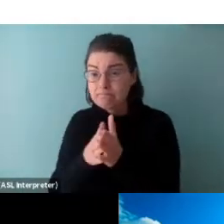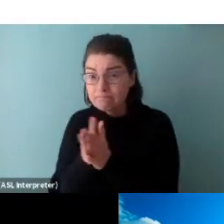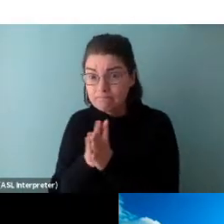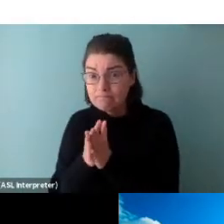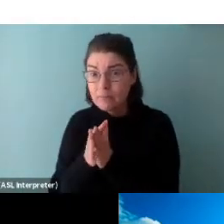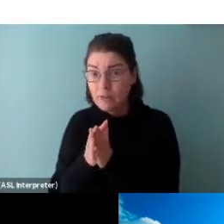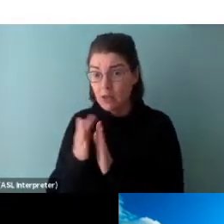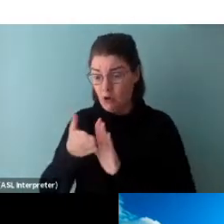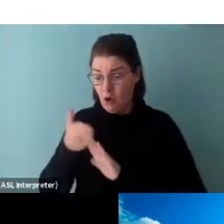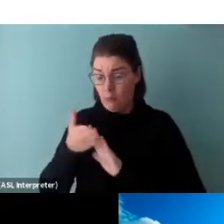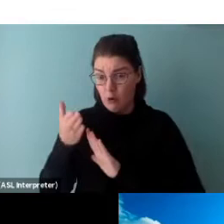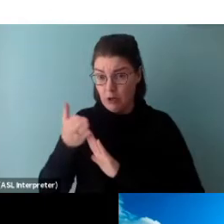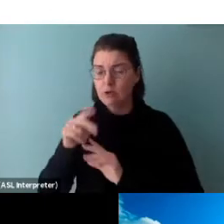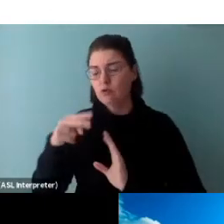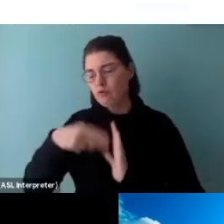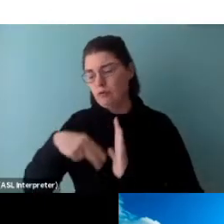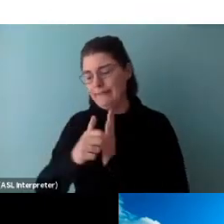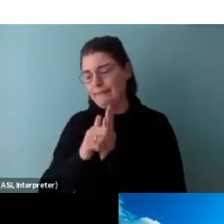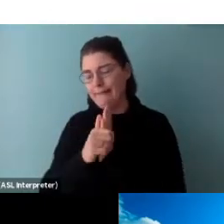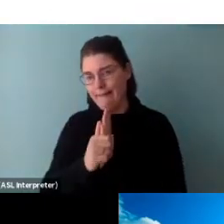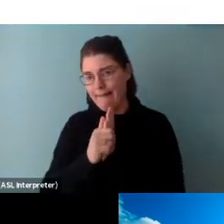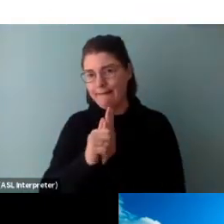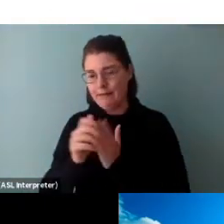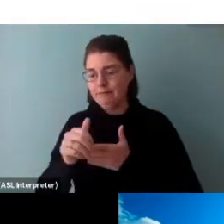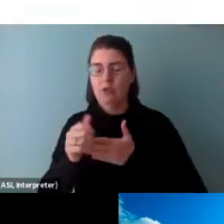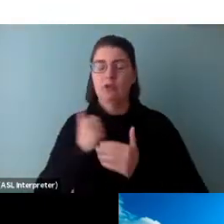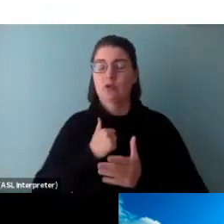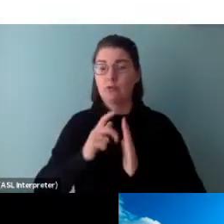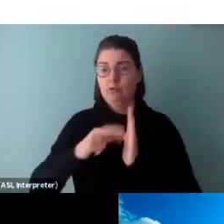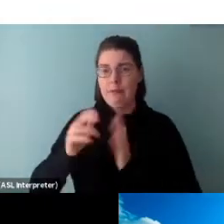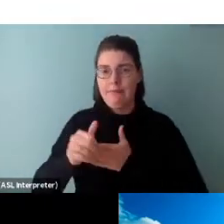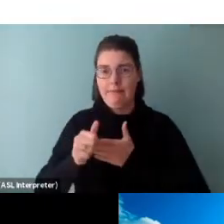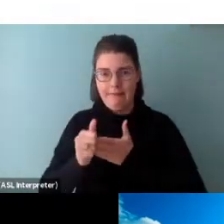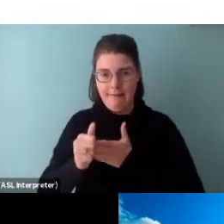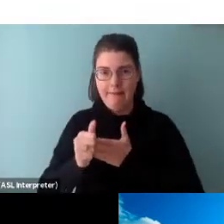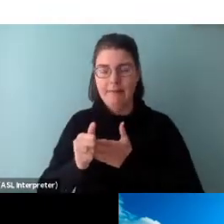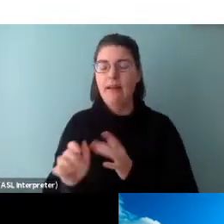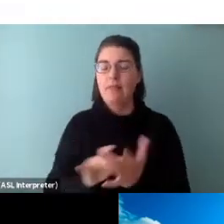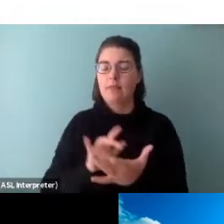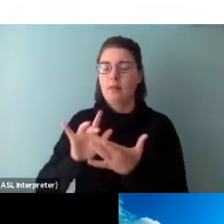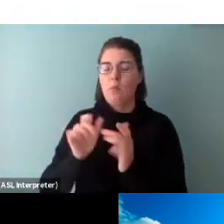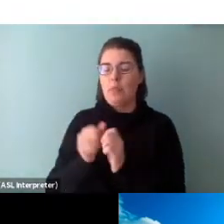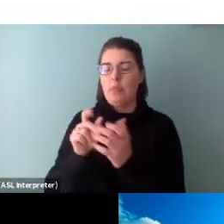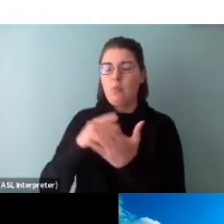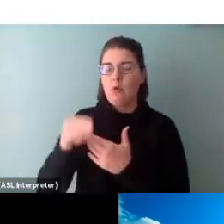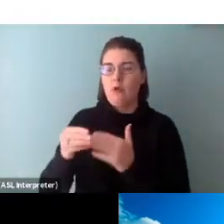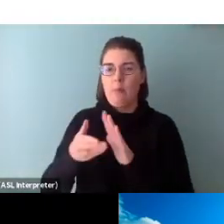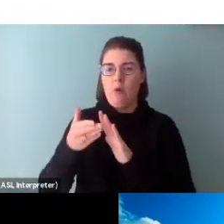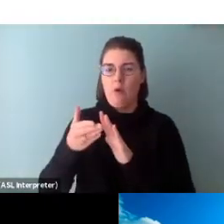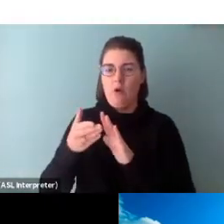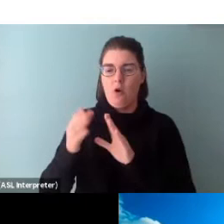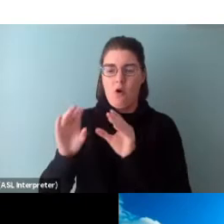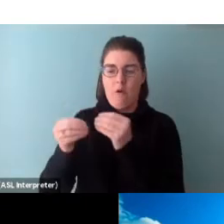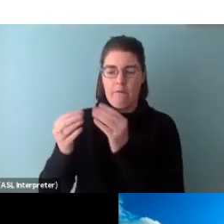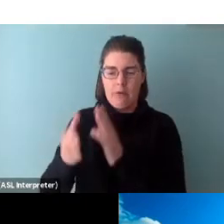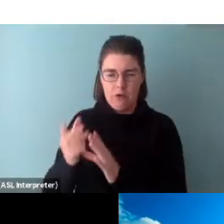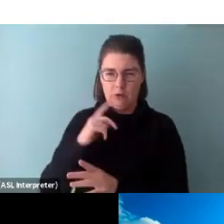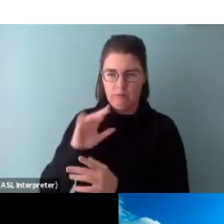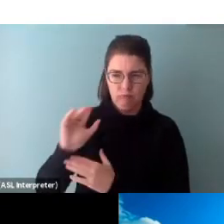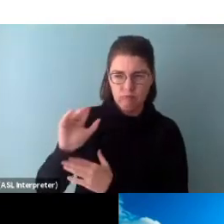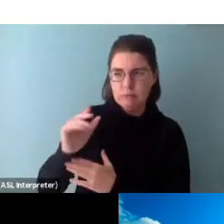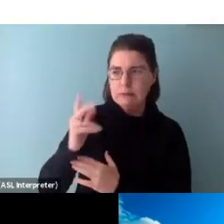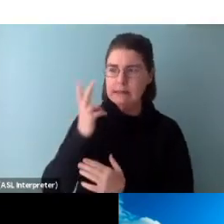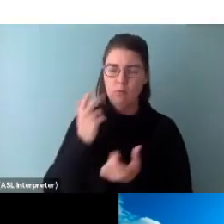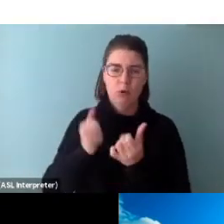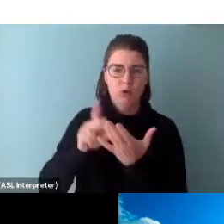read the guide to operating programs and then get in touch with the program officer for the operating program they're interested in